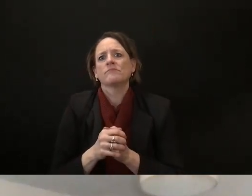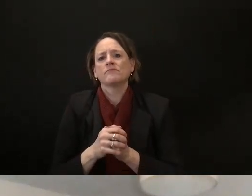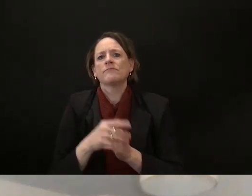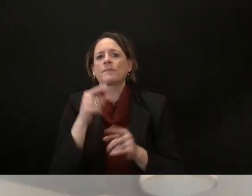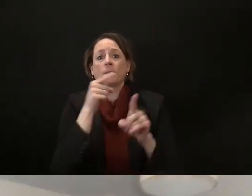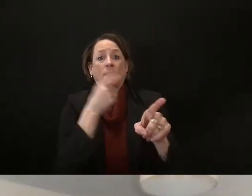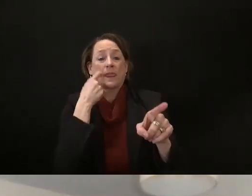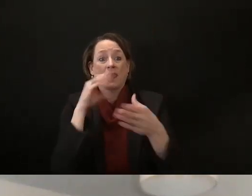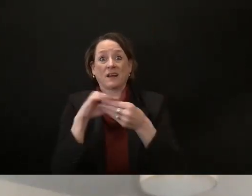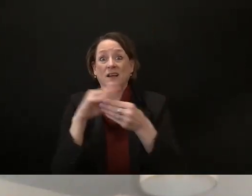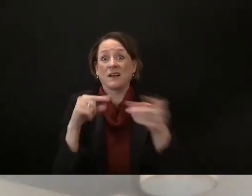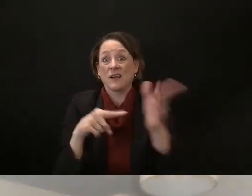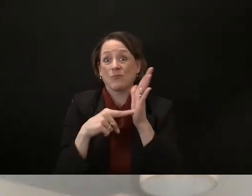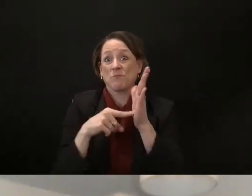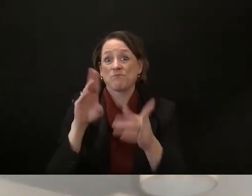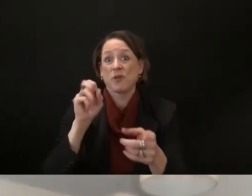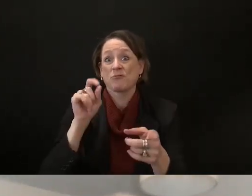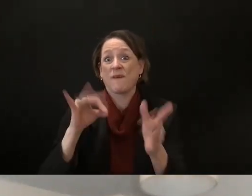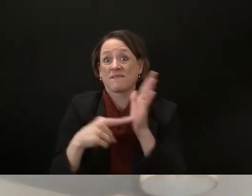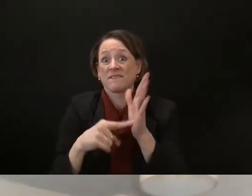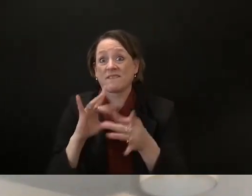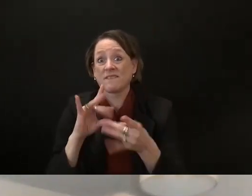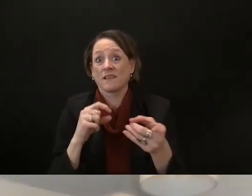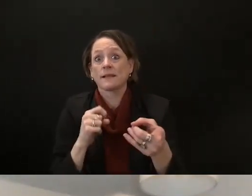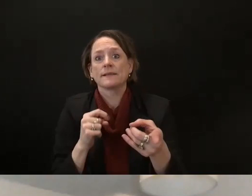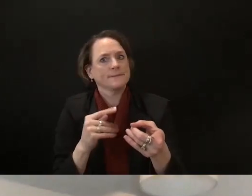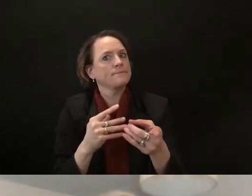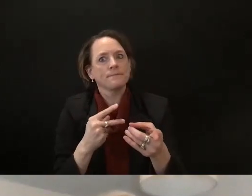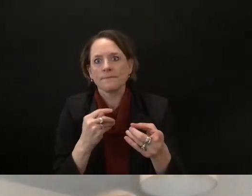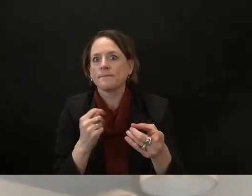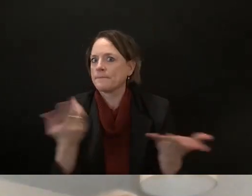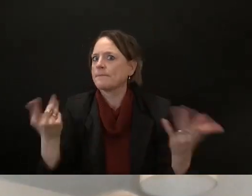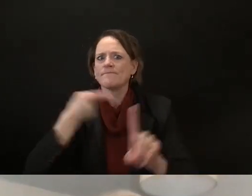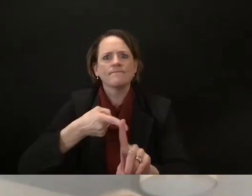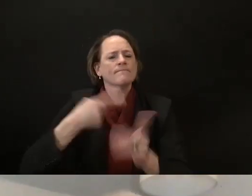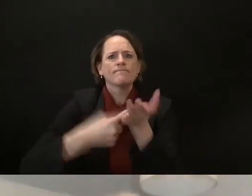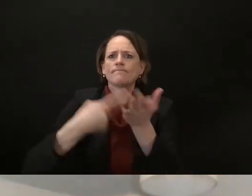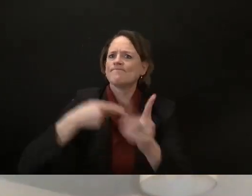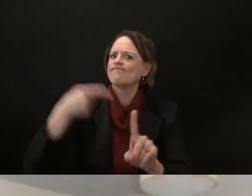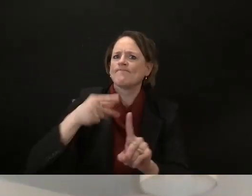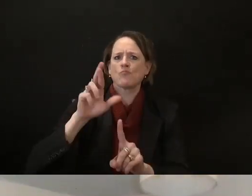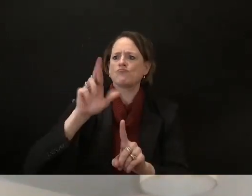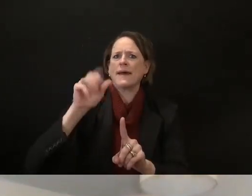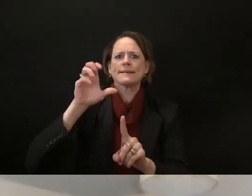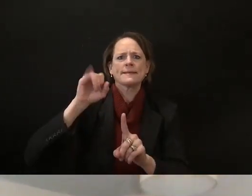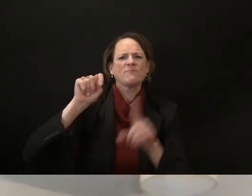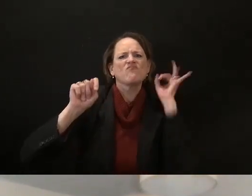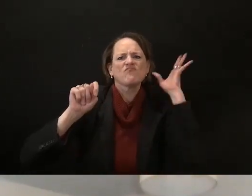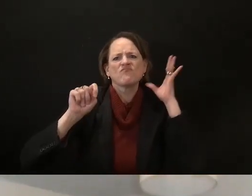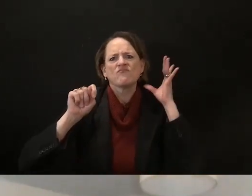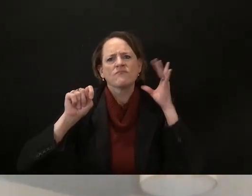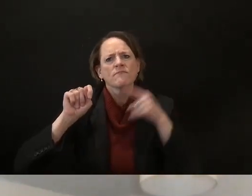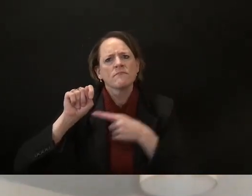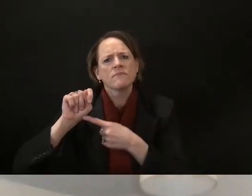address systemic racism and those affected by it and that came out today uh that there was that there was a task force that had every